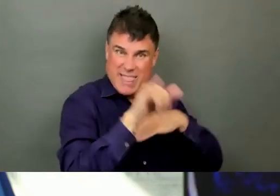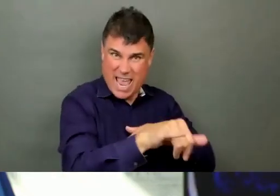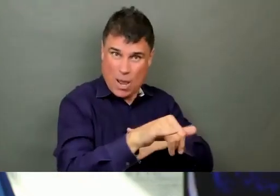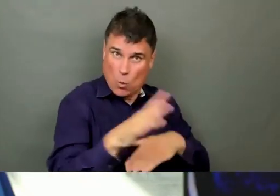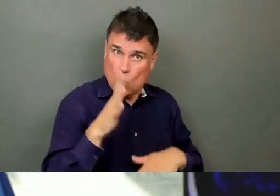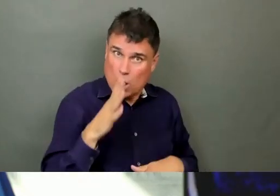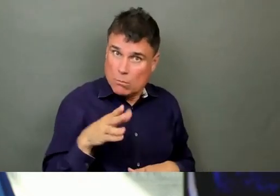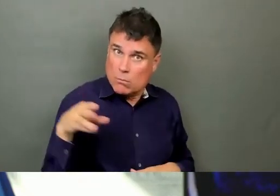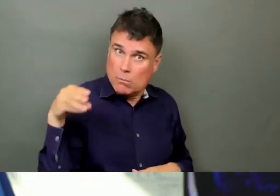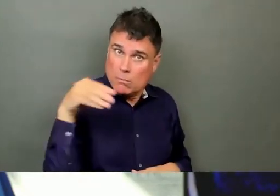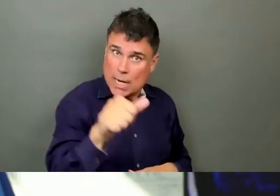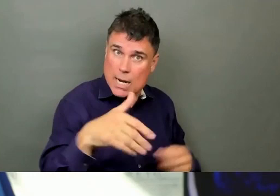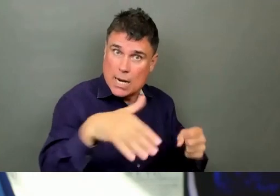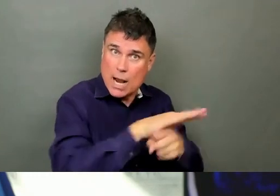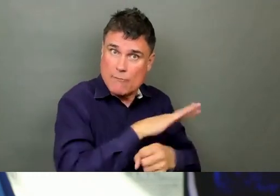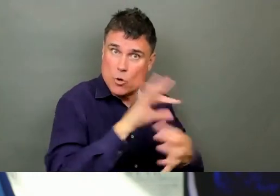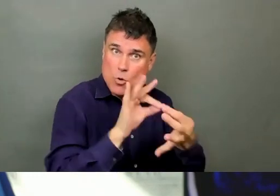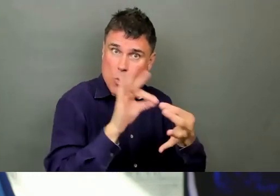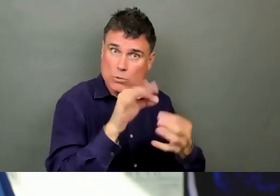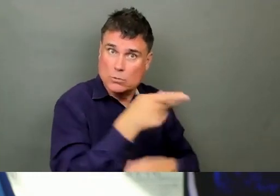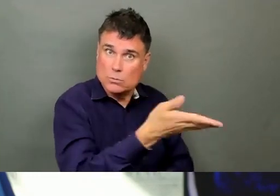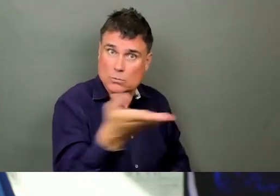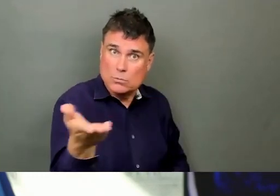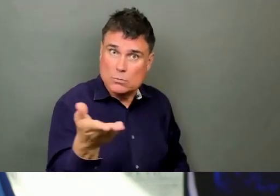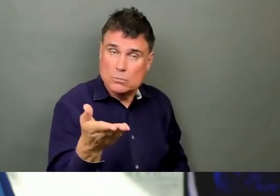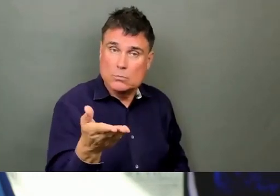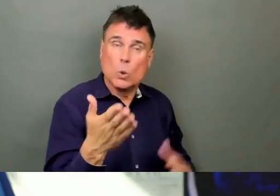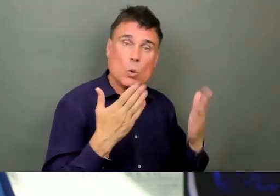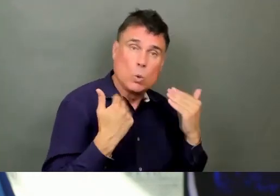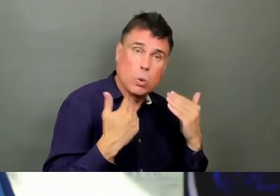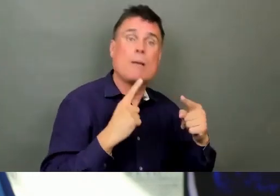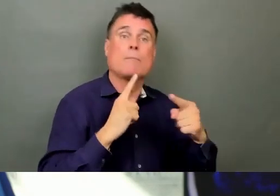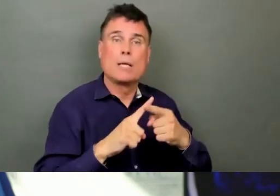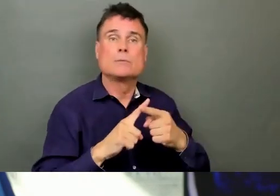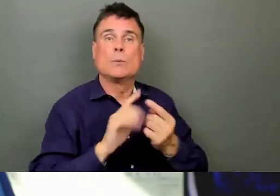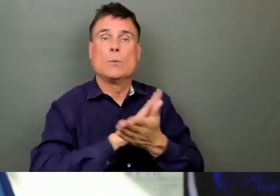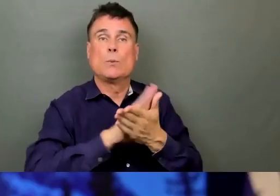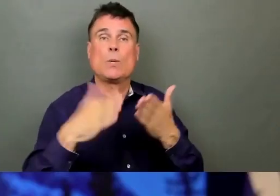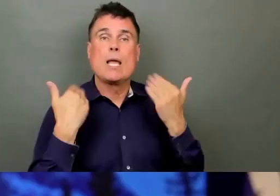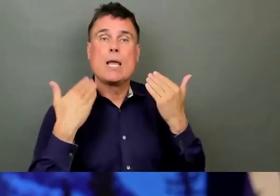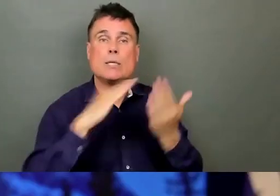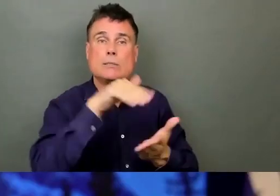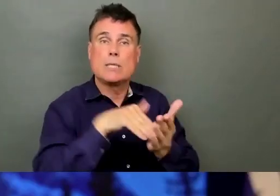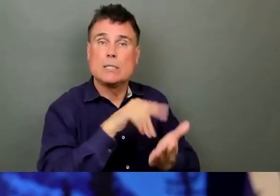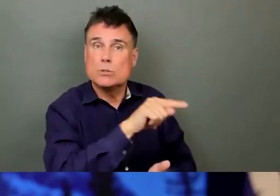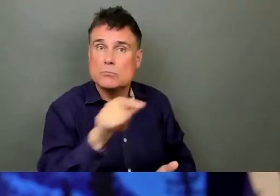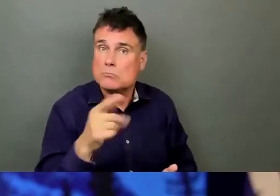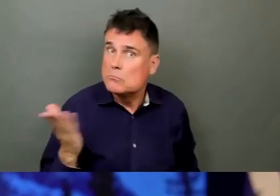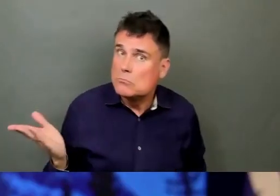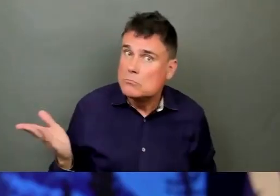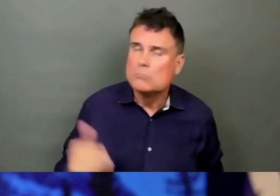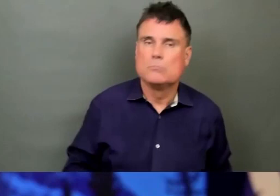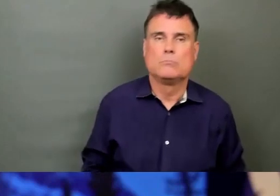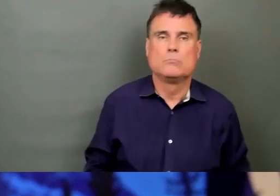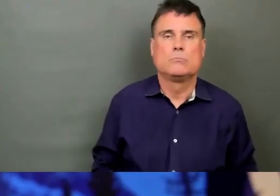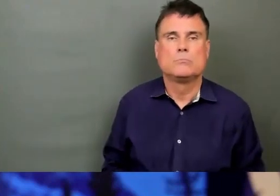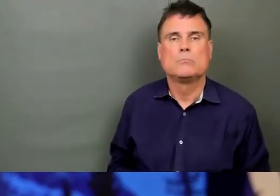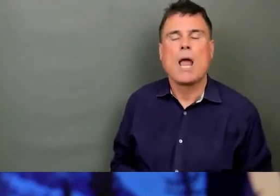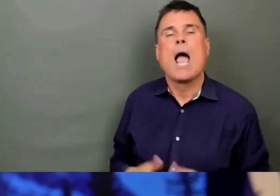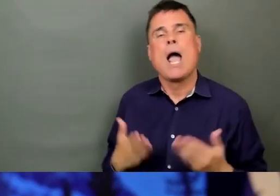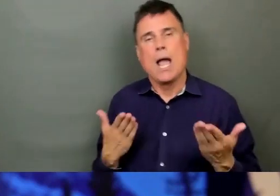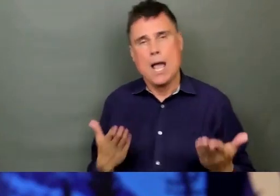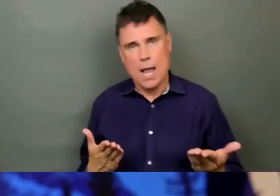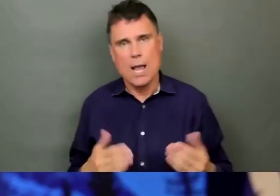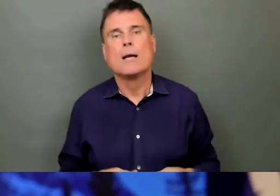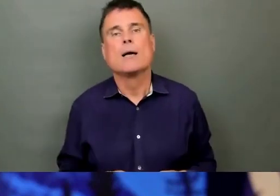It is for cooling centers. In fact, the financial relief was in place. The financial relief was in place during the last